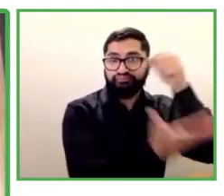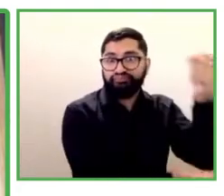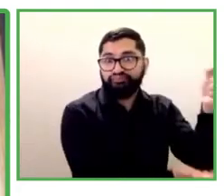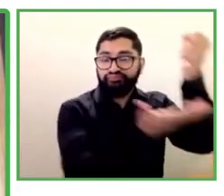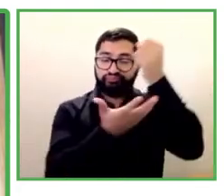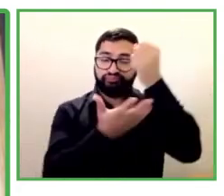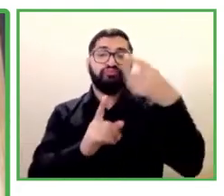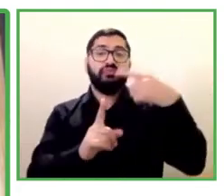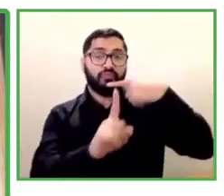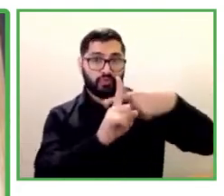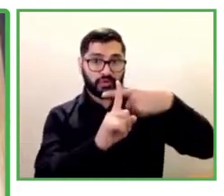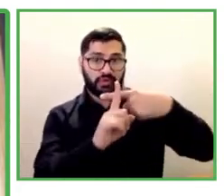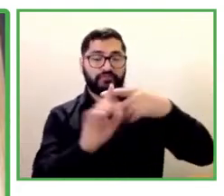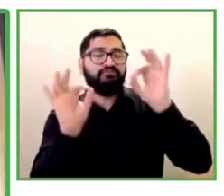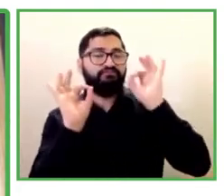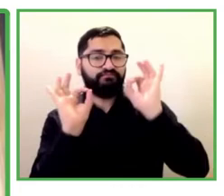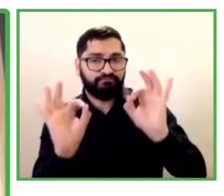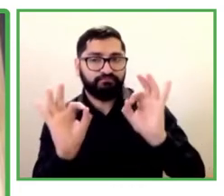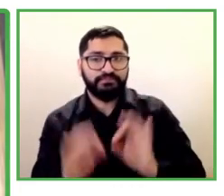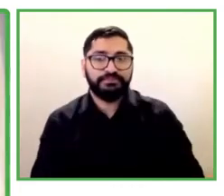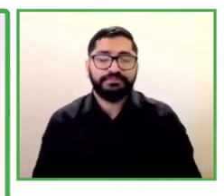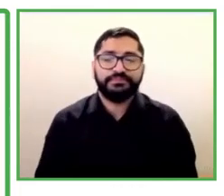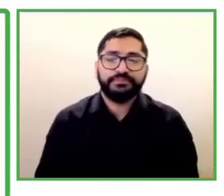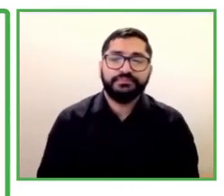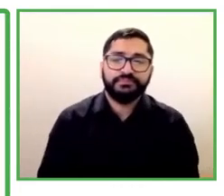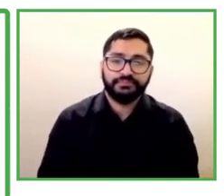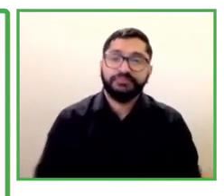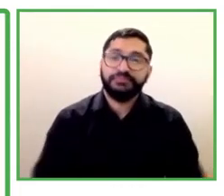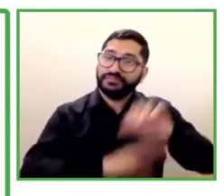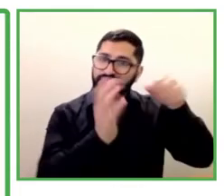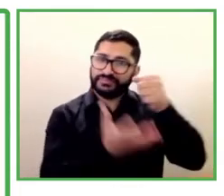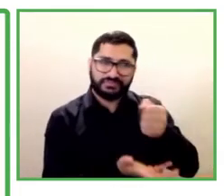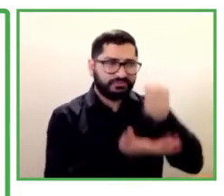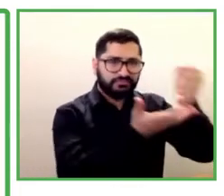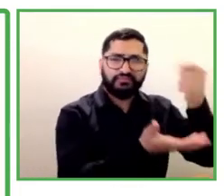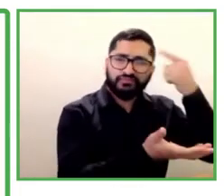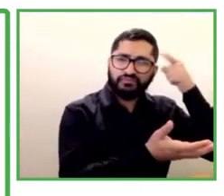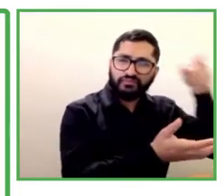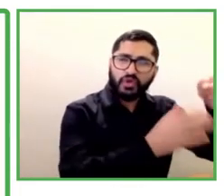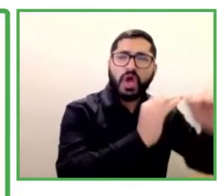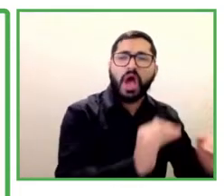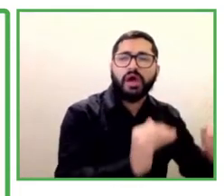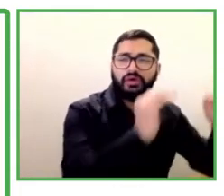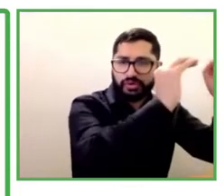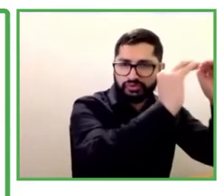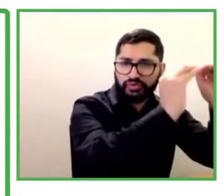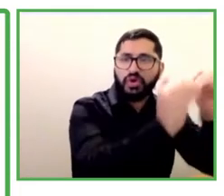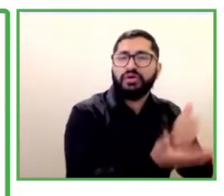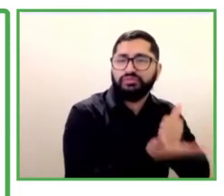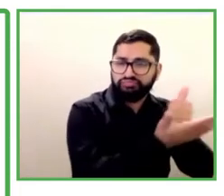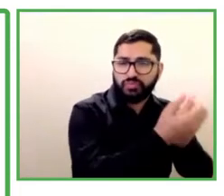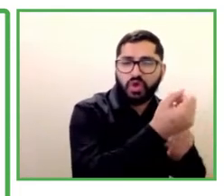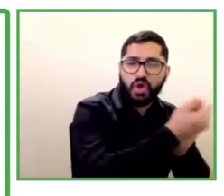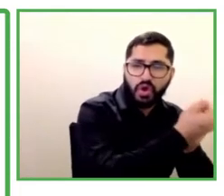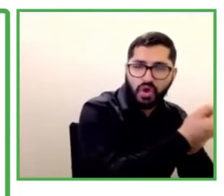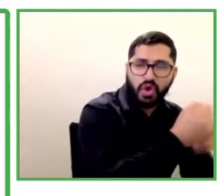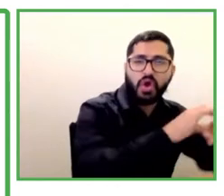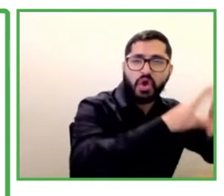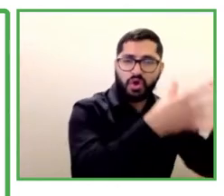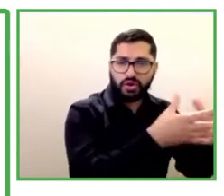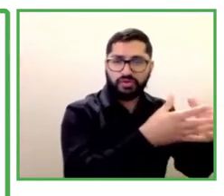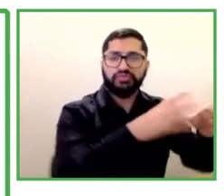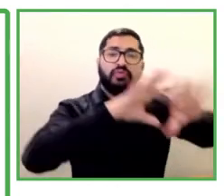partners associations globally. We want to enable participation and inclusion, but not only in cinema,